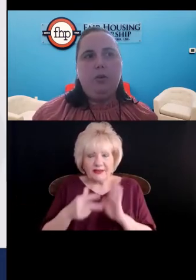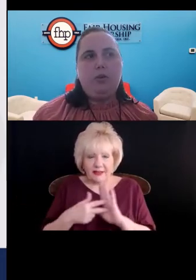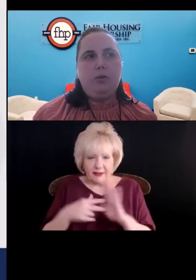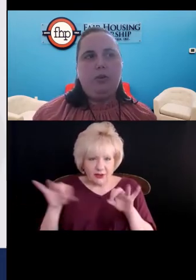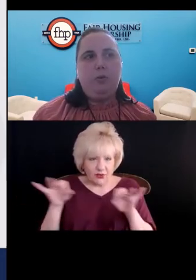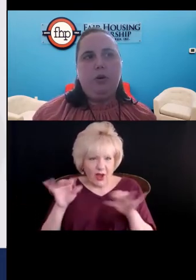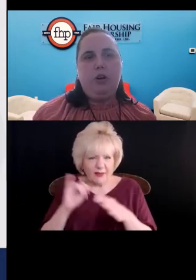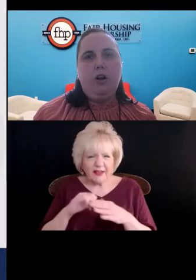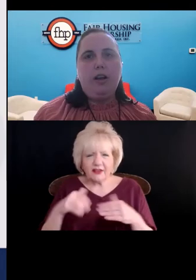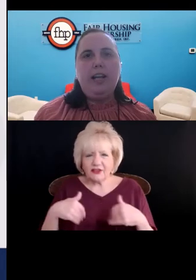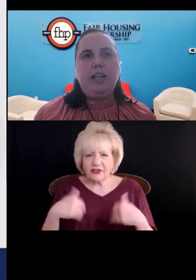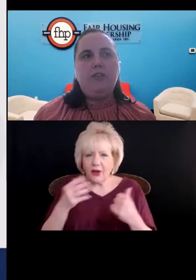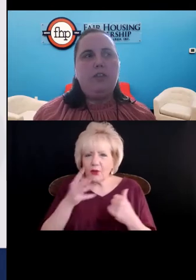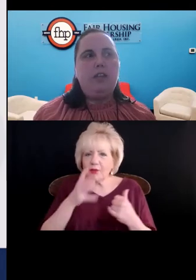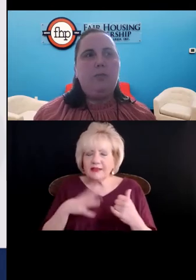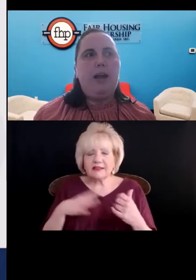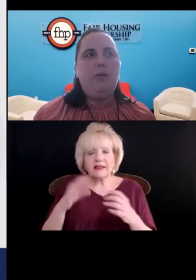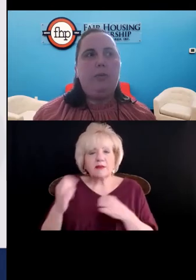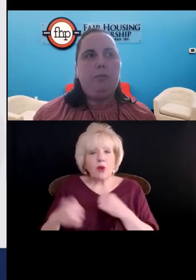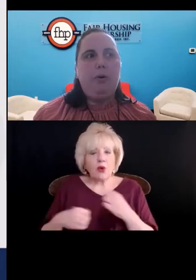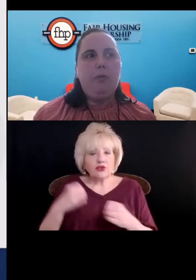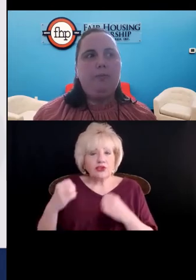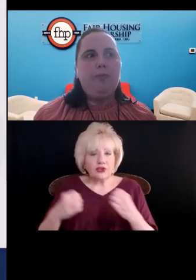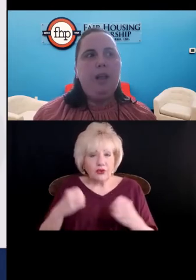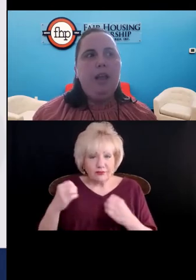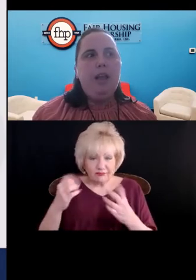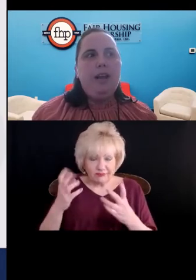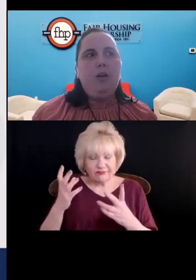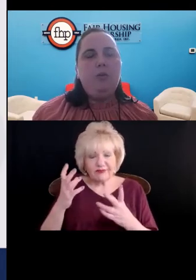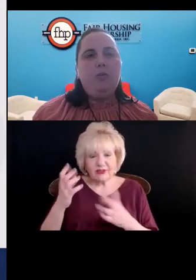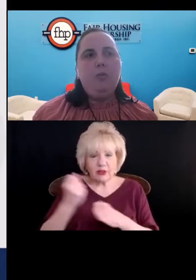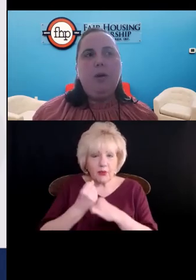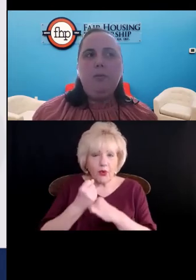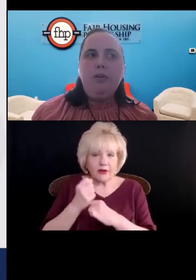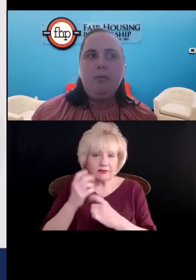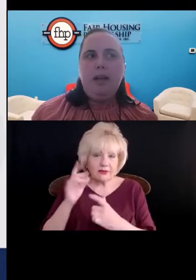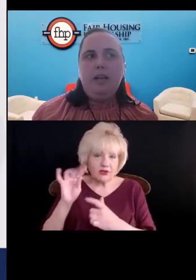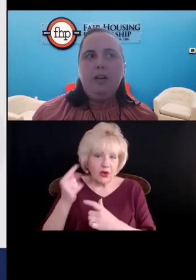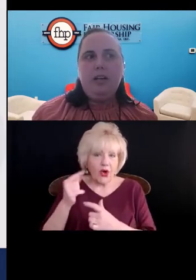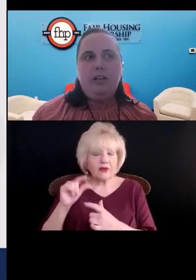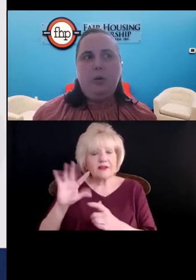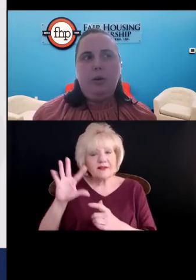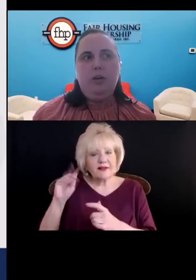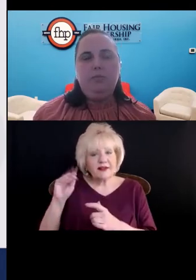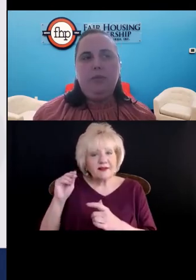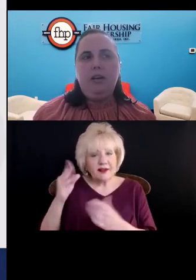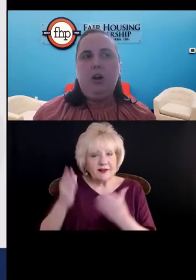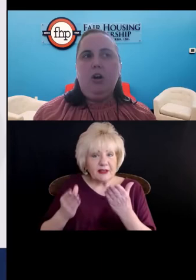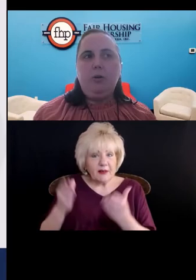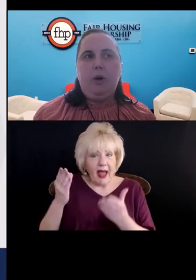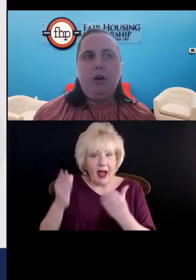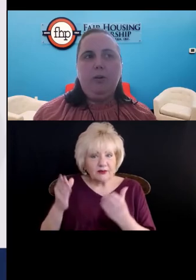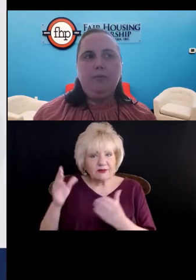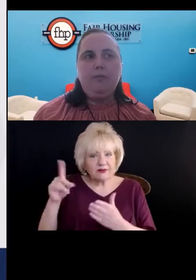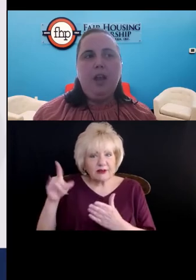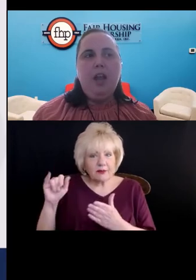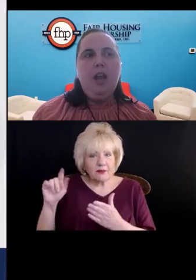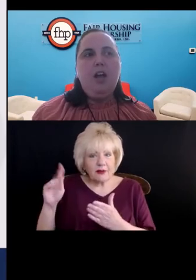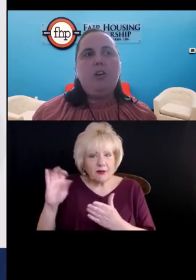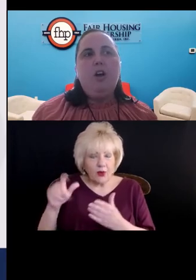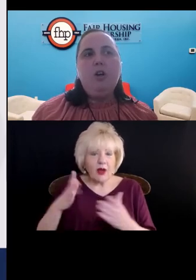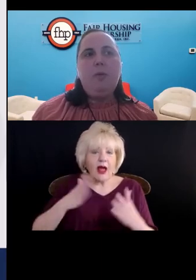young woman's emotional support dog as a 58 pound pit bull. Now, remember that my hearing aids squeal and dog bark.